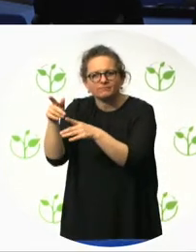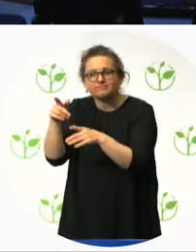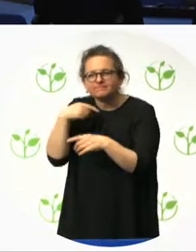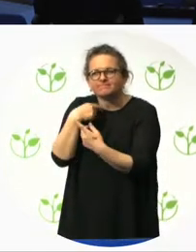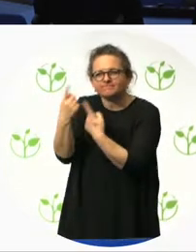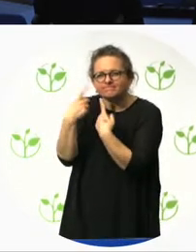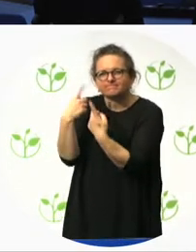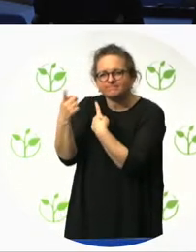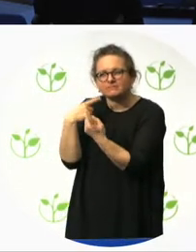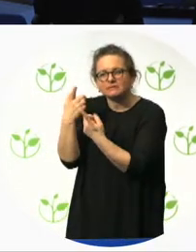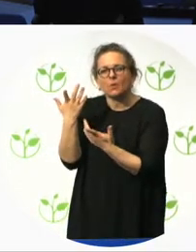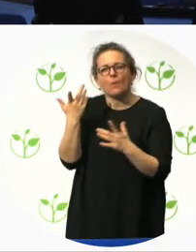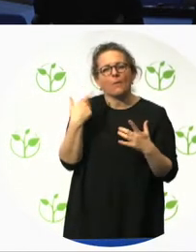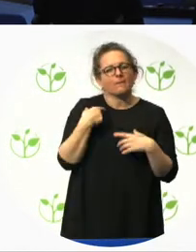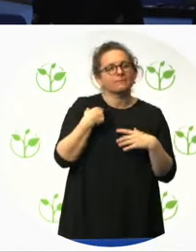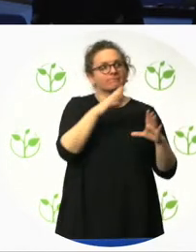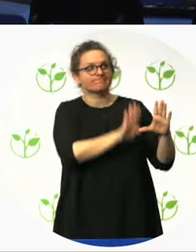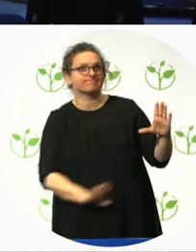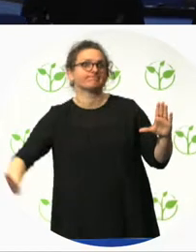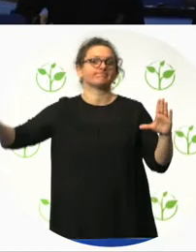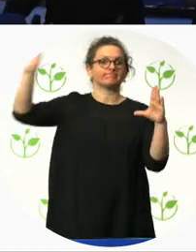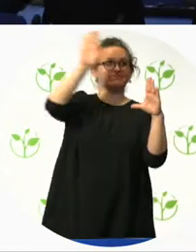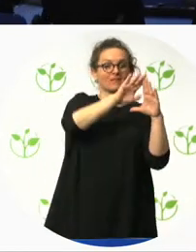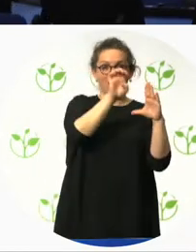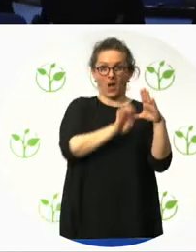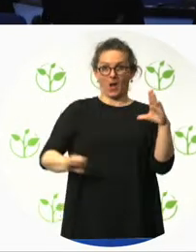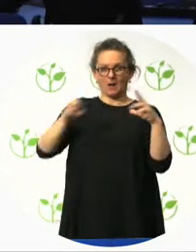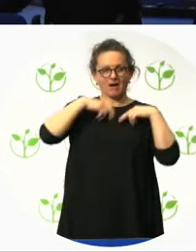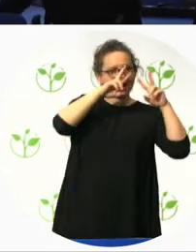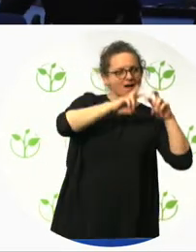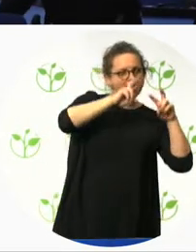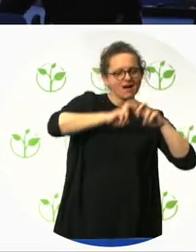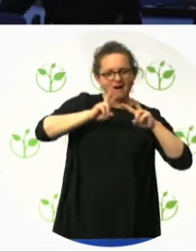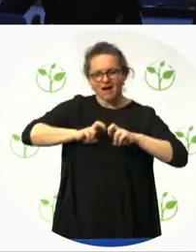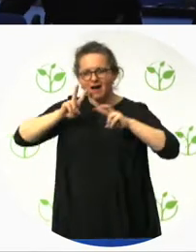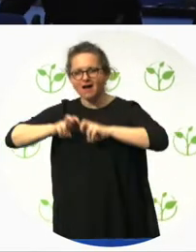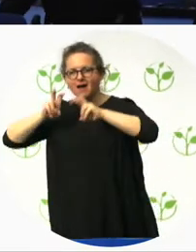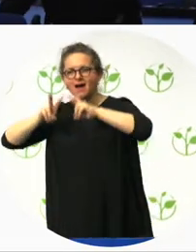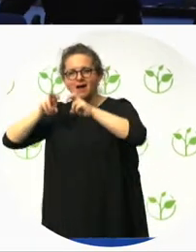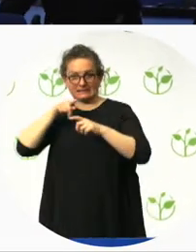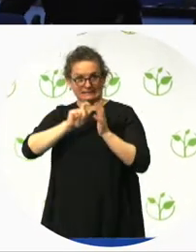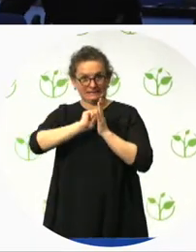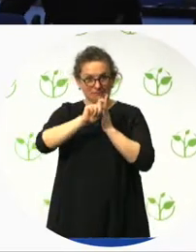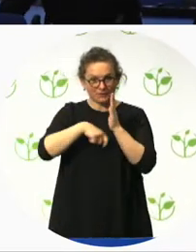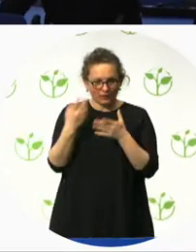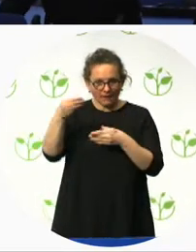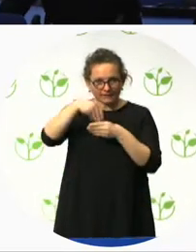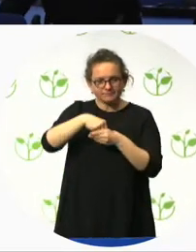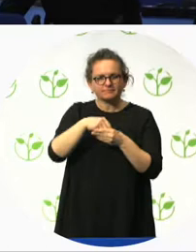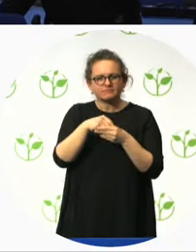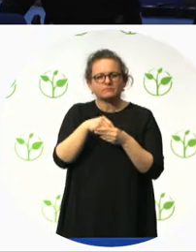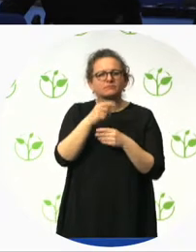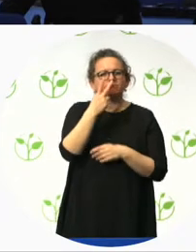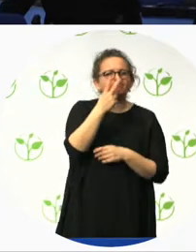paths, somehow collected in an area, and then after project end they were gone and the data was not updated.